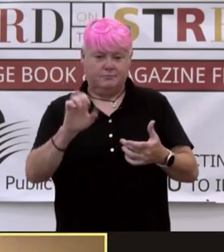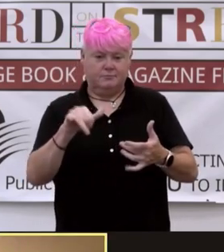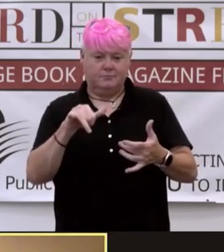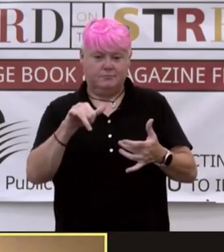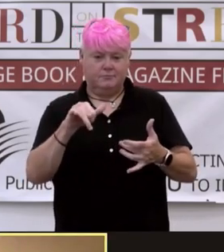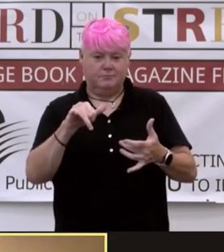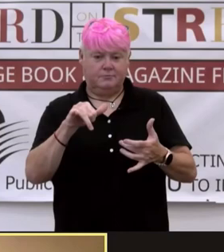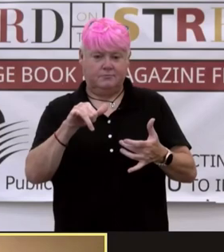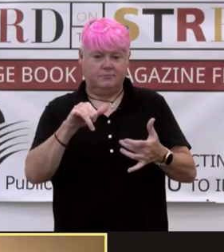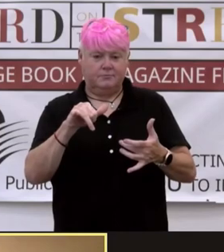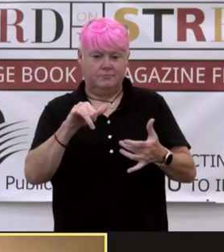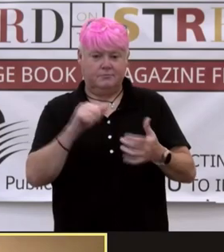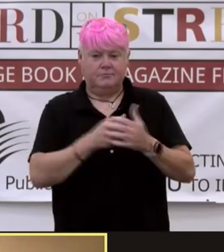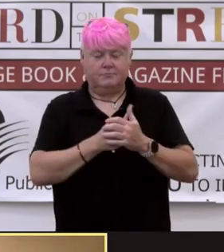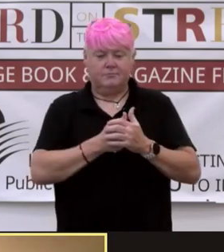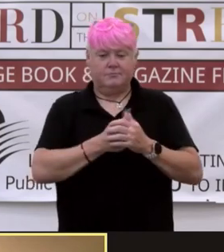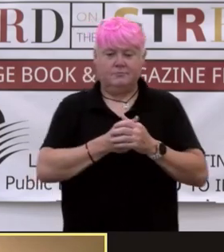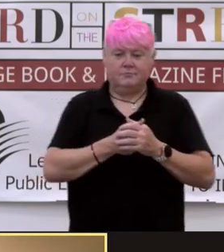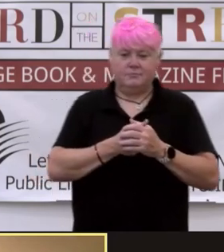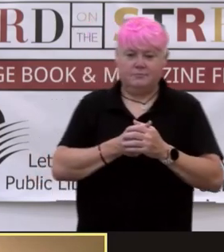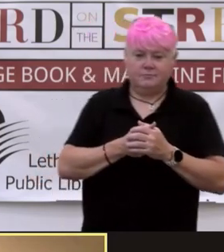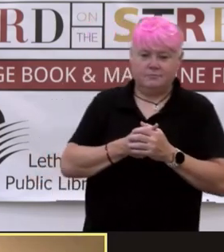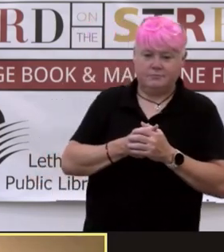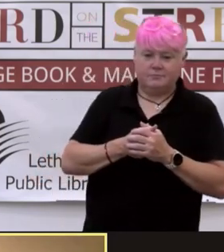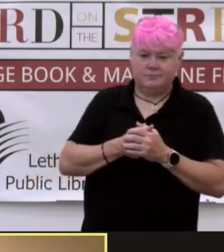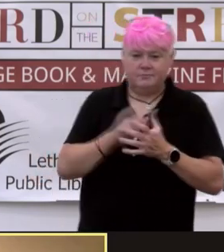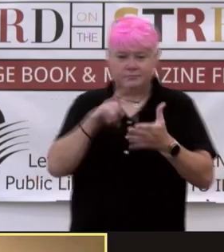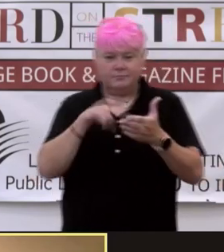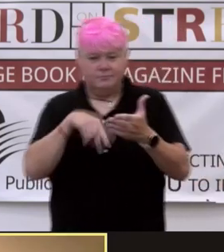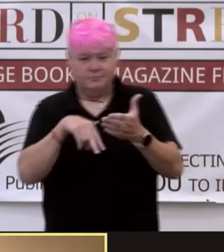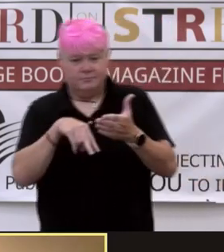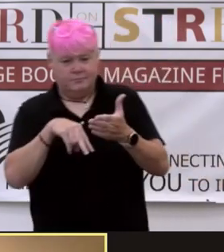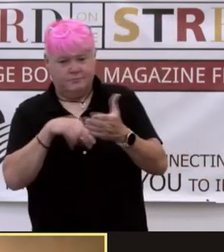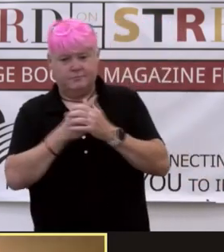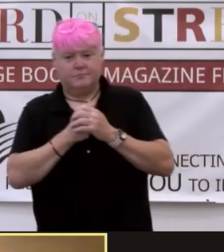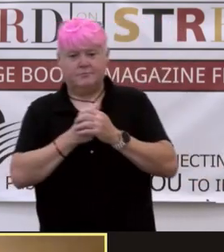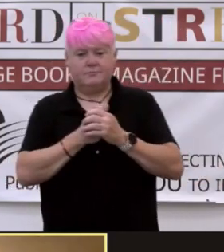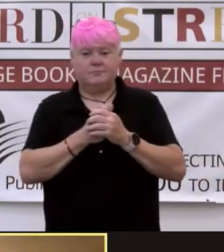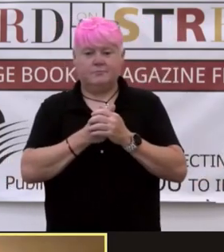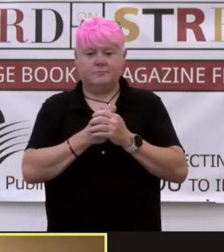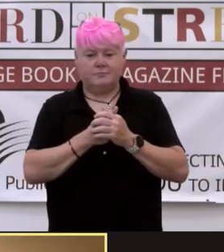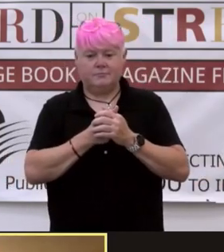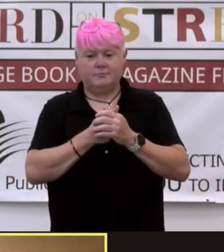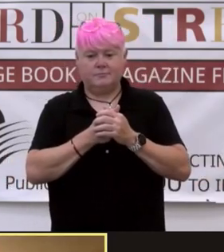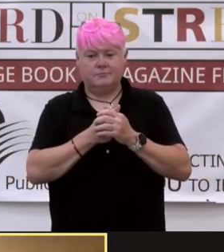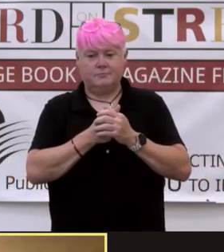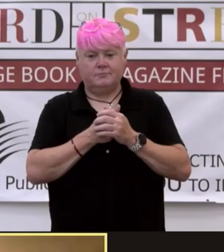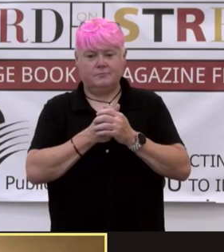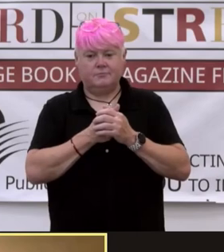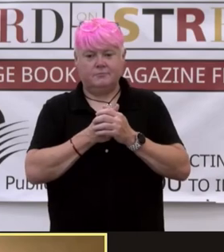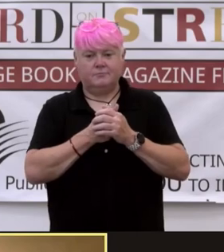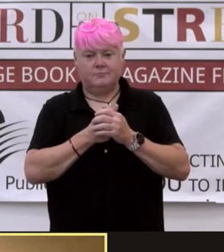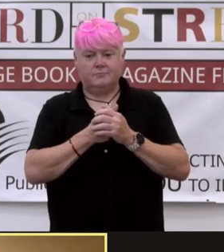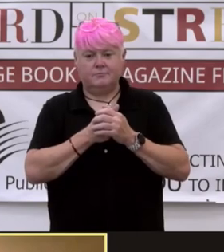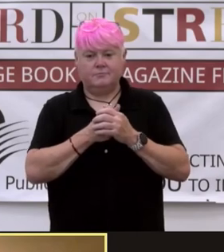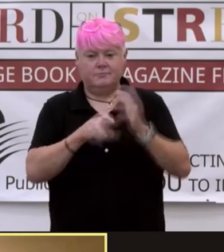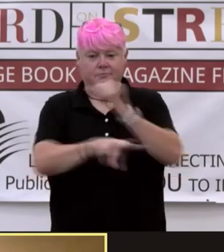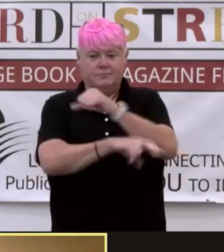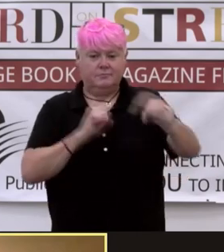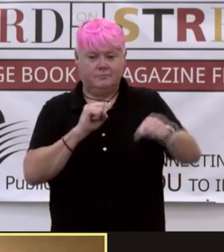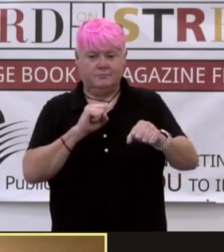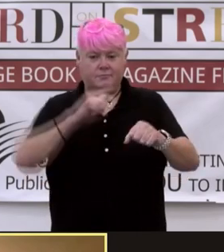The Left of Sunlight by Intisar